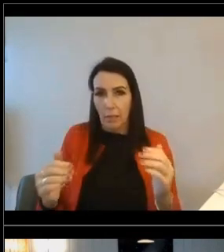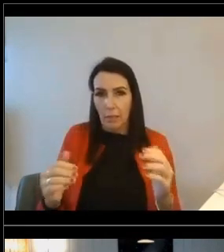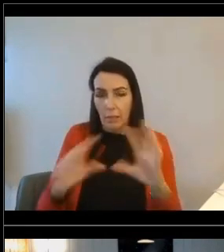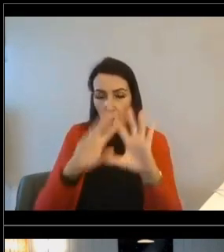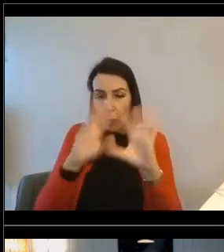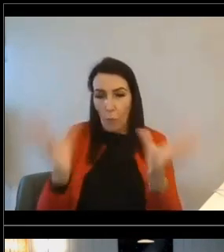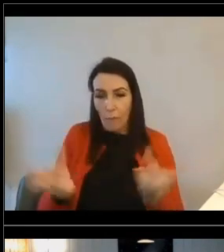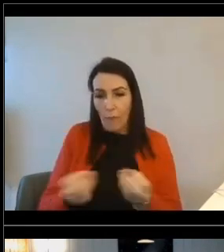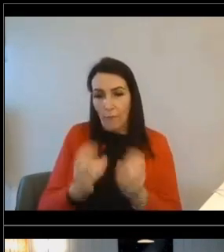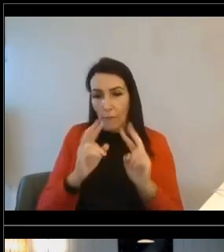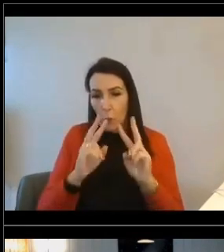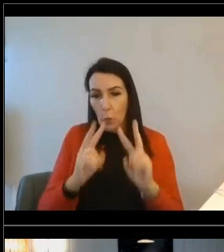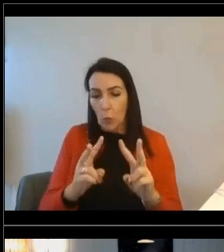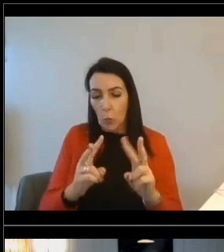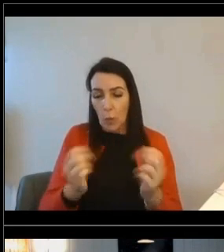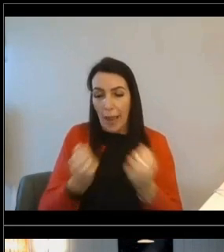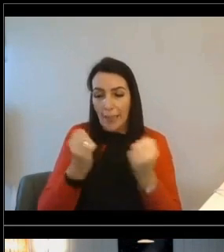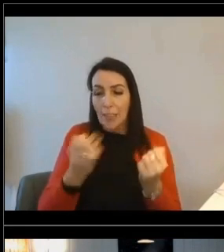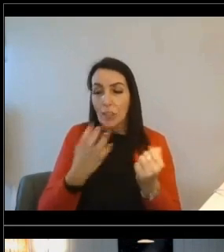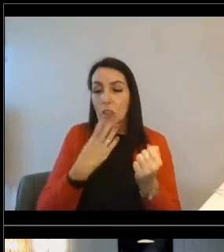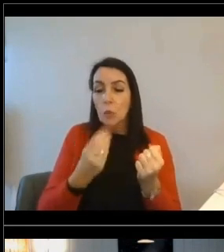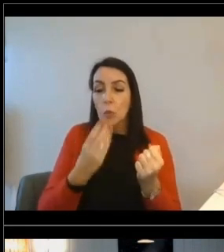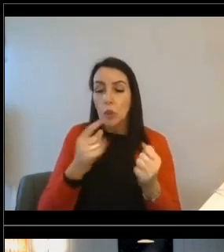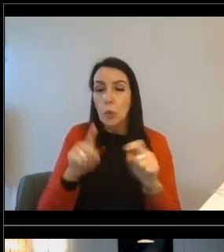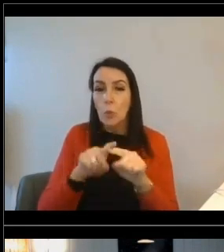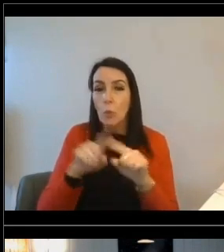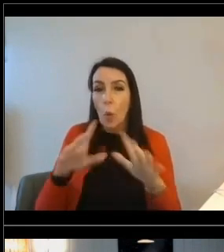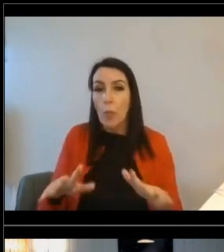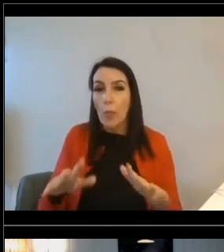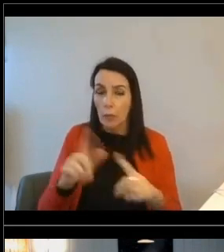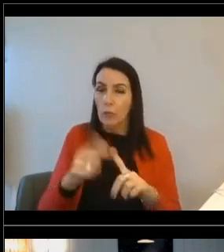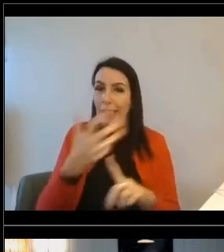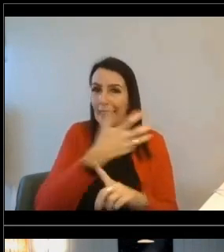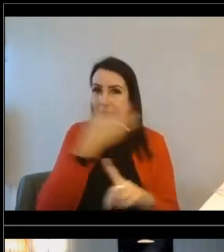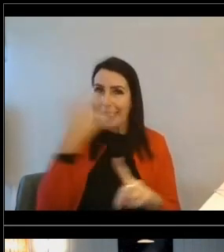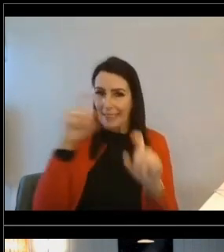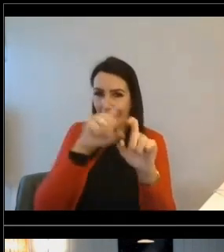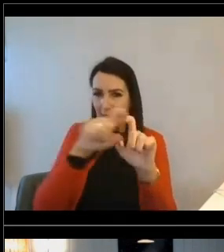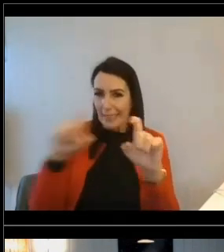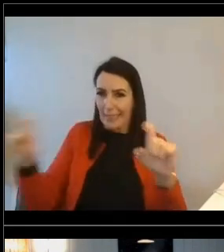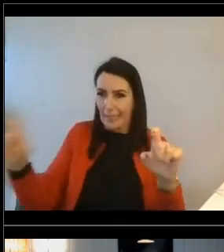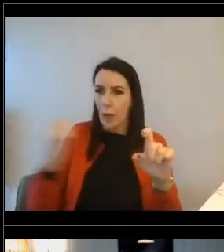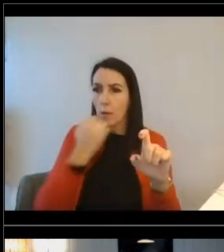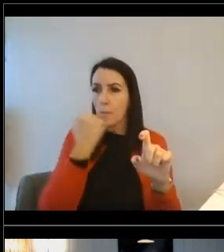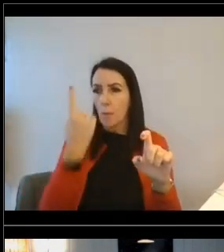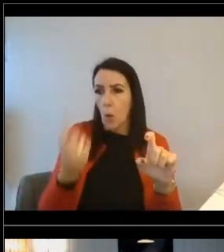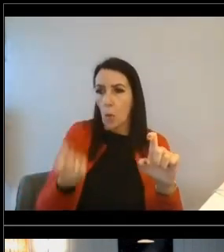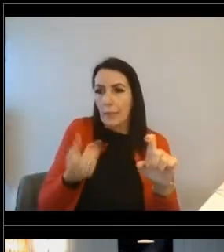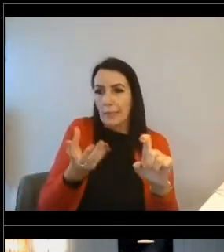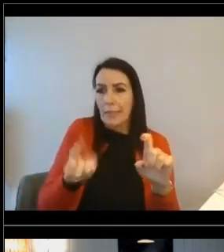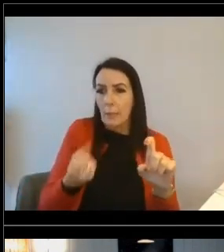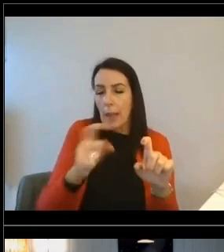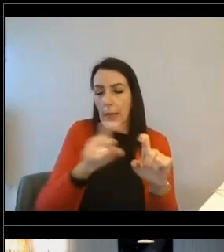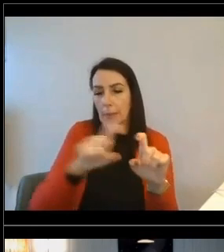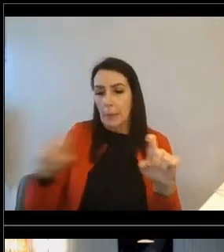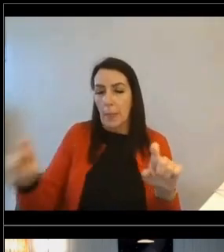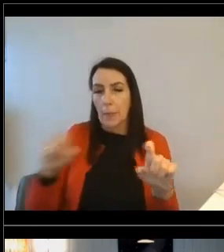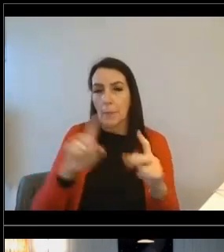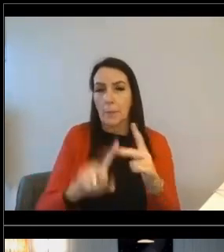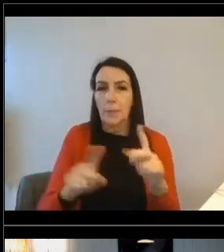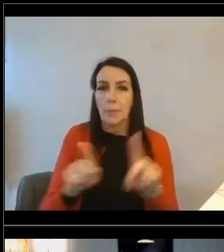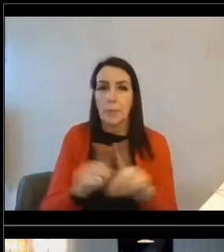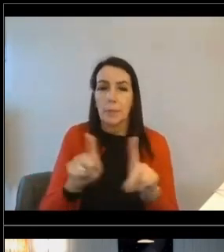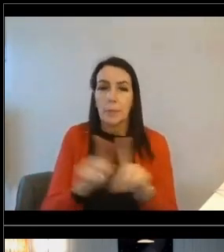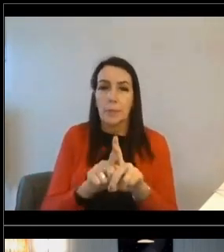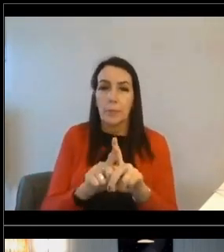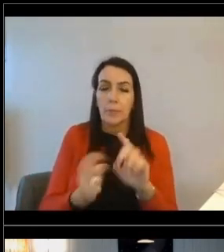what the energy usage looks like in a home. No surprise, its heating is always the biggest expenditure. We've also equated carbon